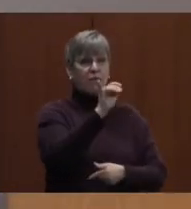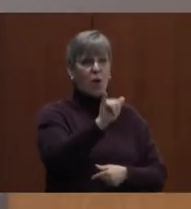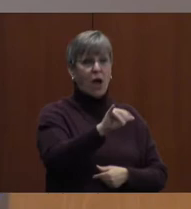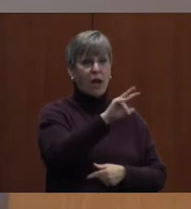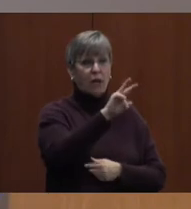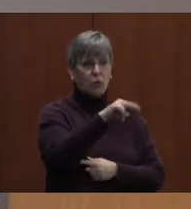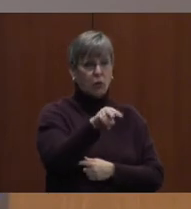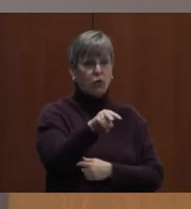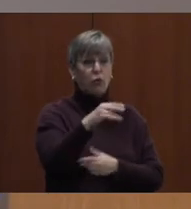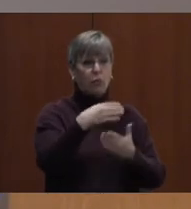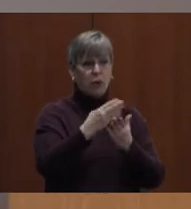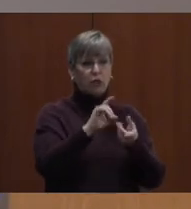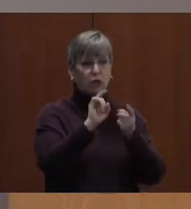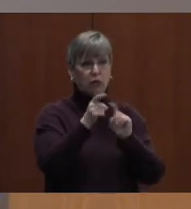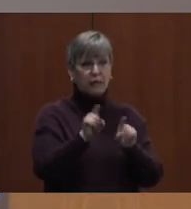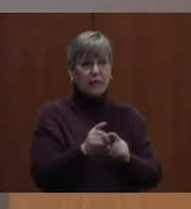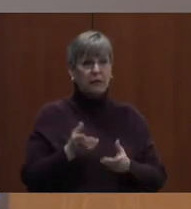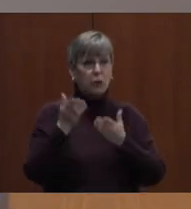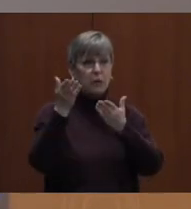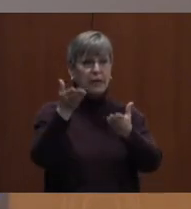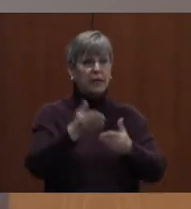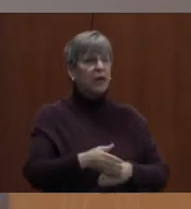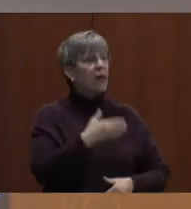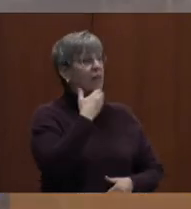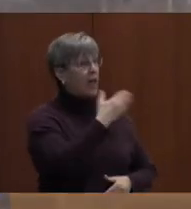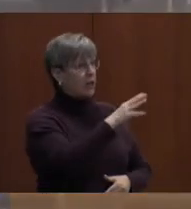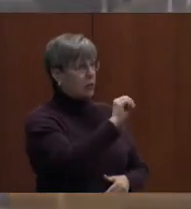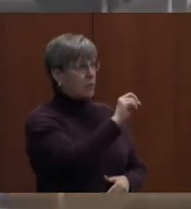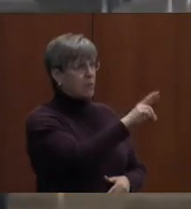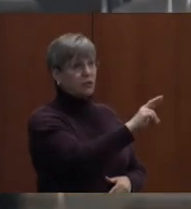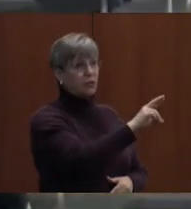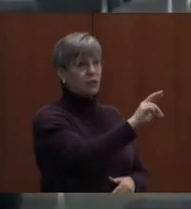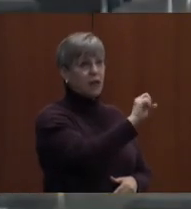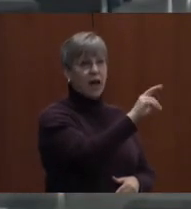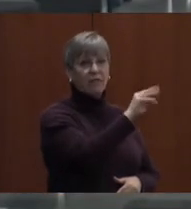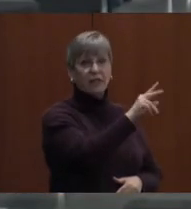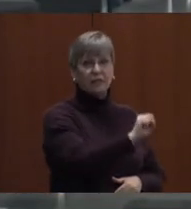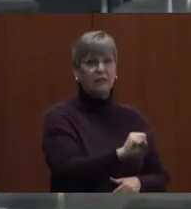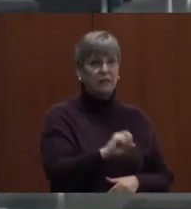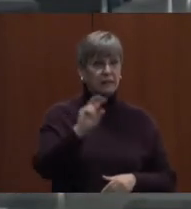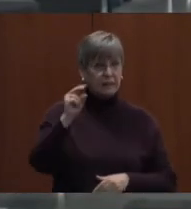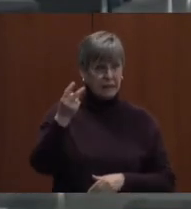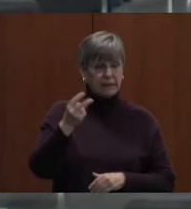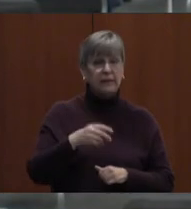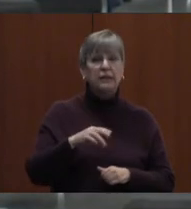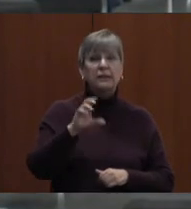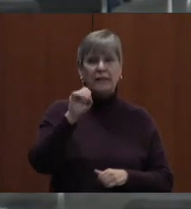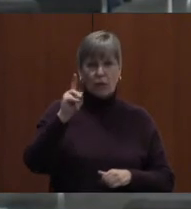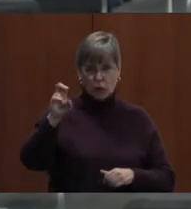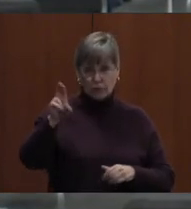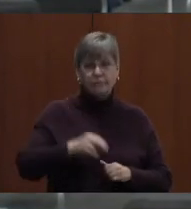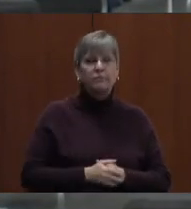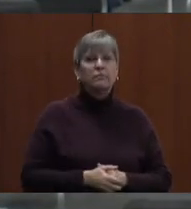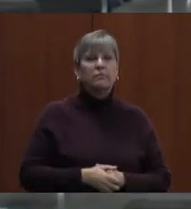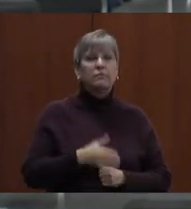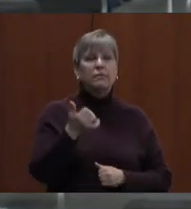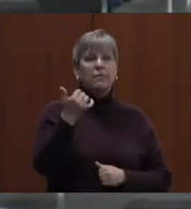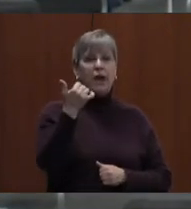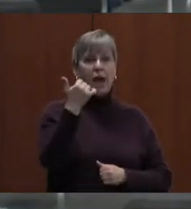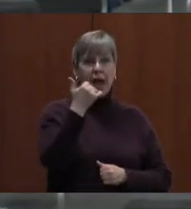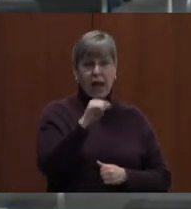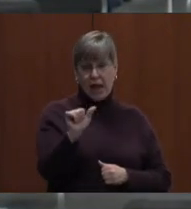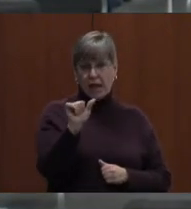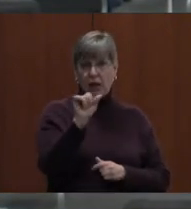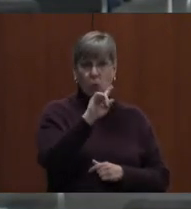budget adjustments as presented. Thank you, Mr. Brandenburg. Is there a second? Yes. Thank you, Mr. Stauffer. Any questions, any discussion?